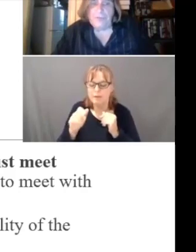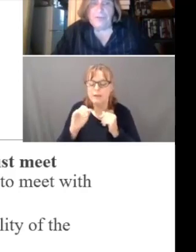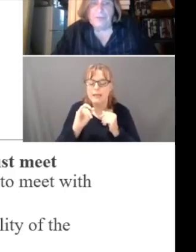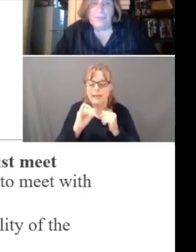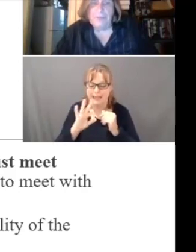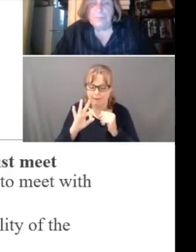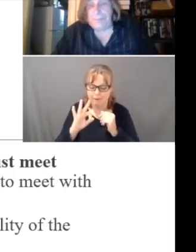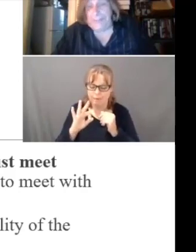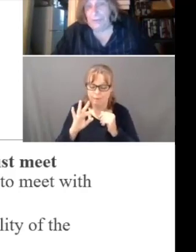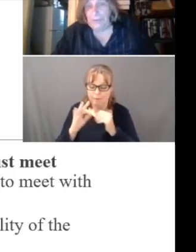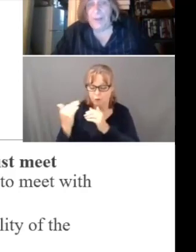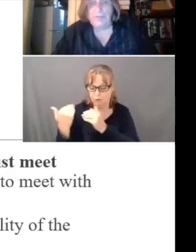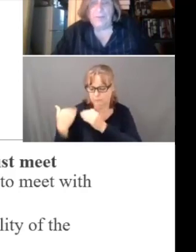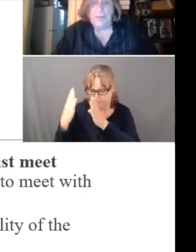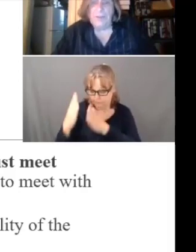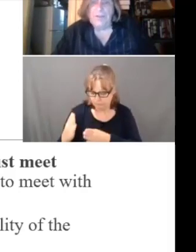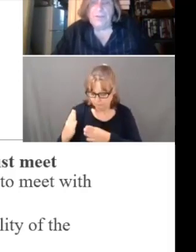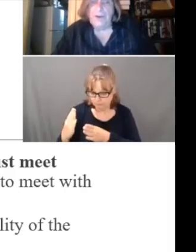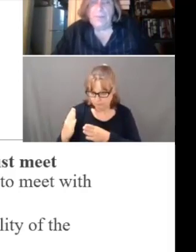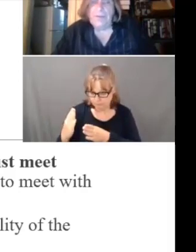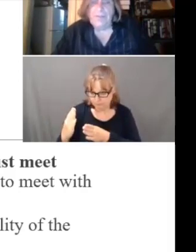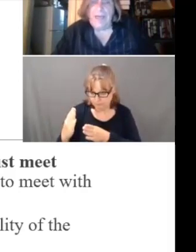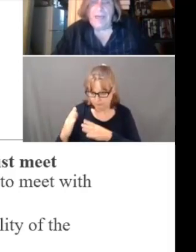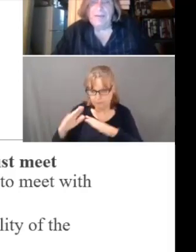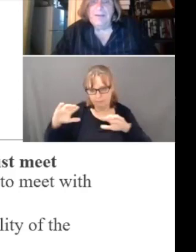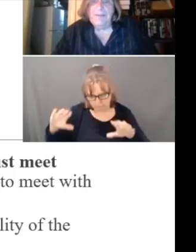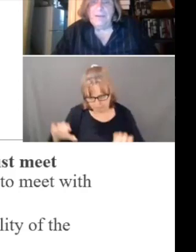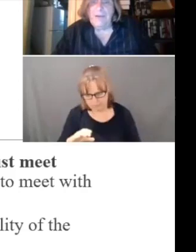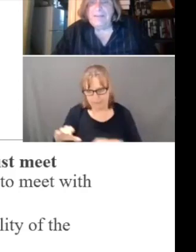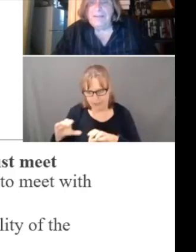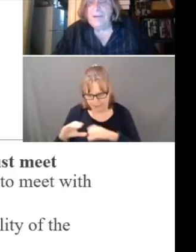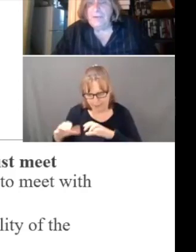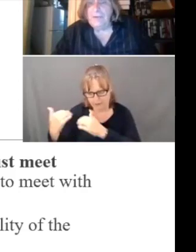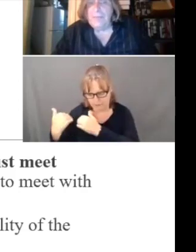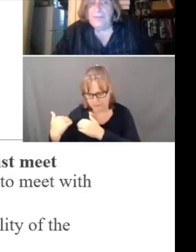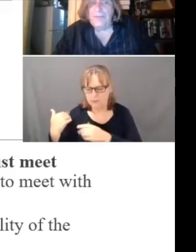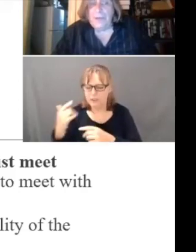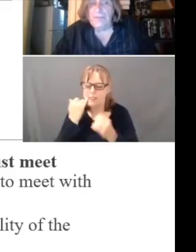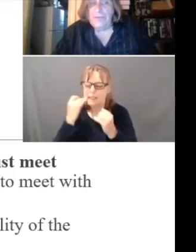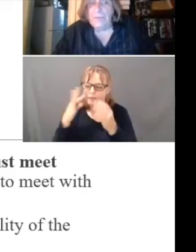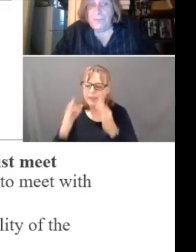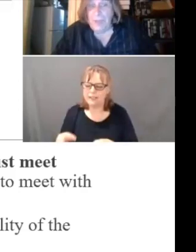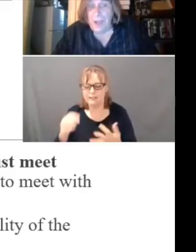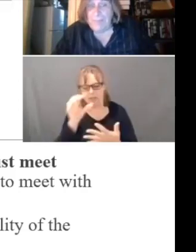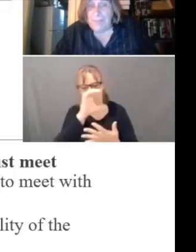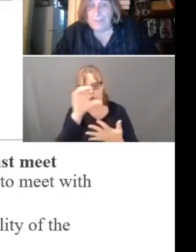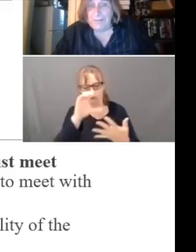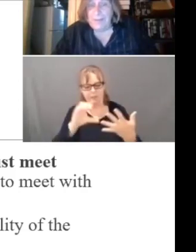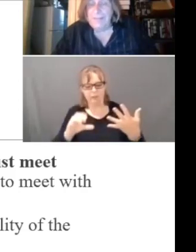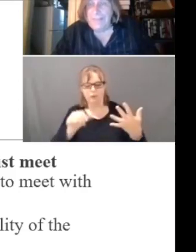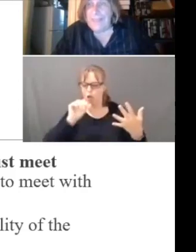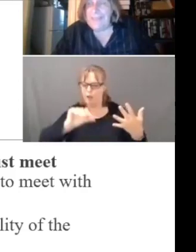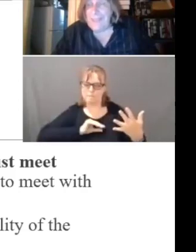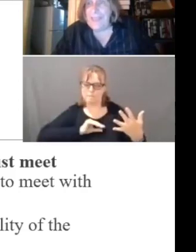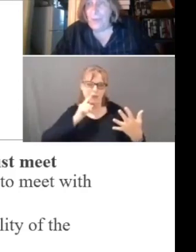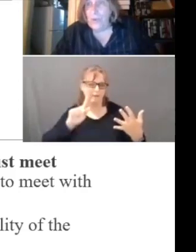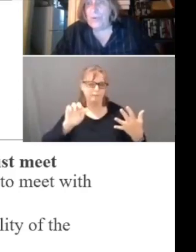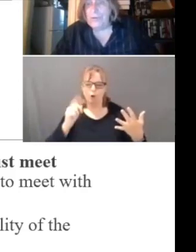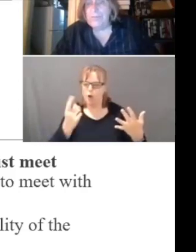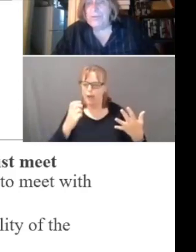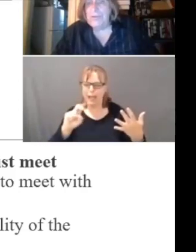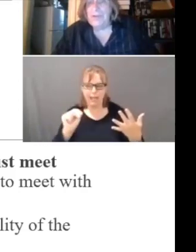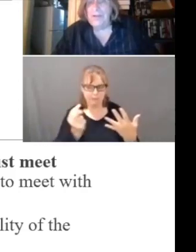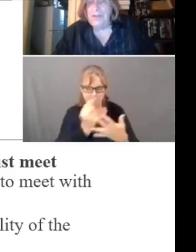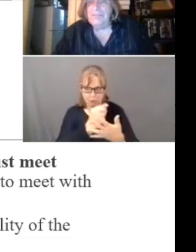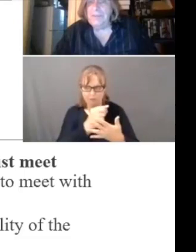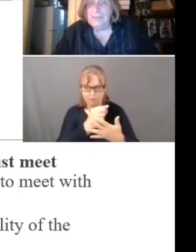person being responsible determines that the criteria for administrative review is not met, then they can order